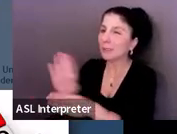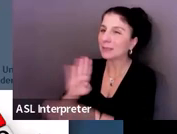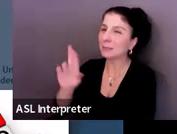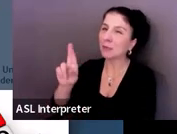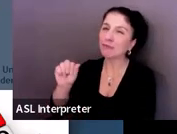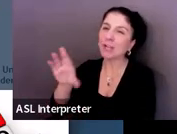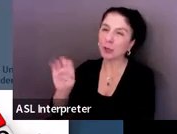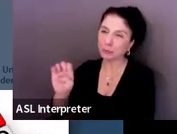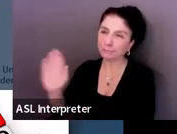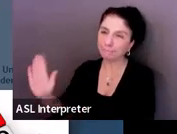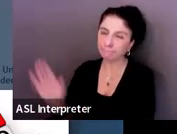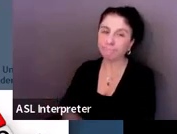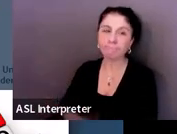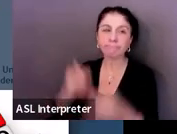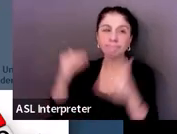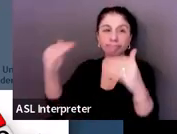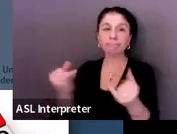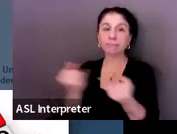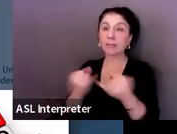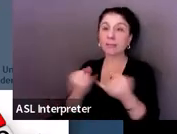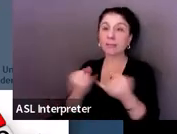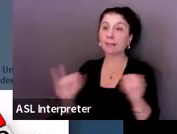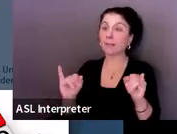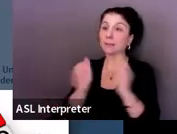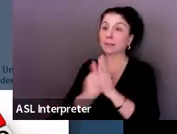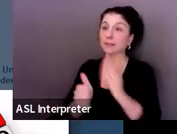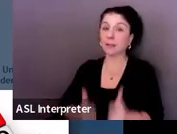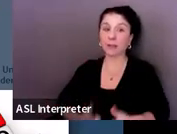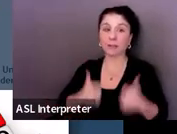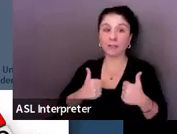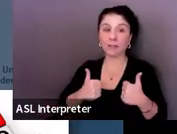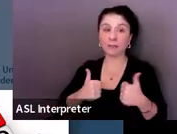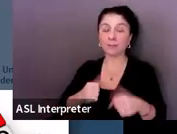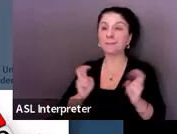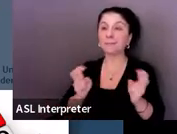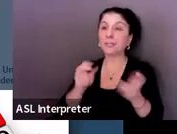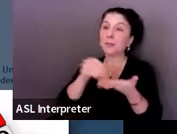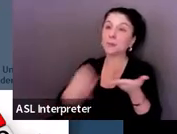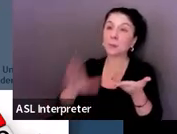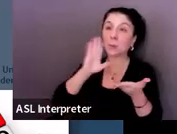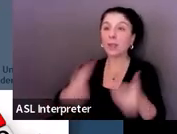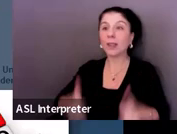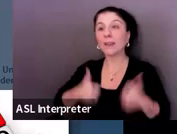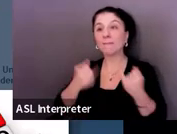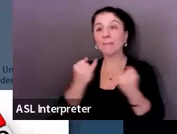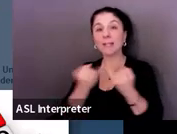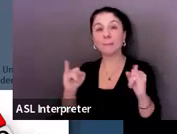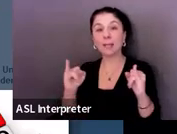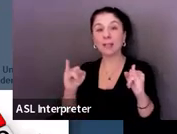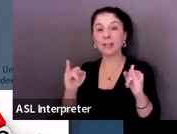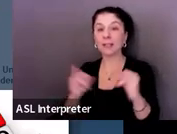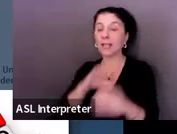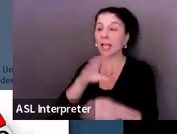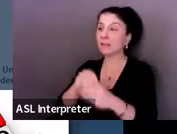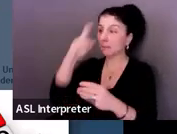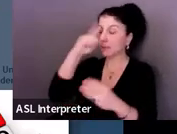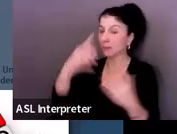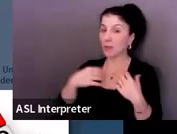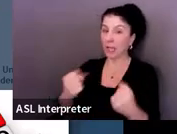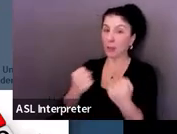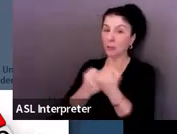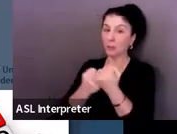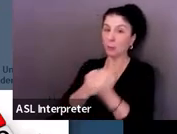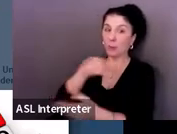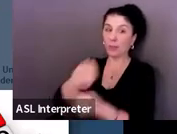skill goal, it has that the student will live independently and will access mental health supports in his community with